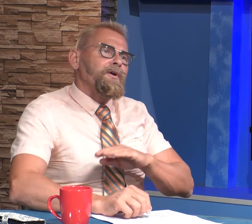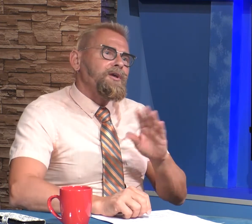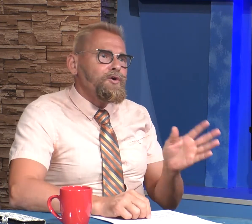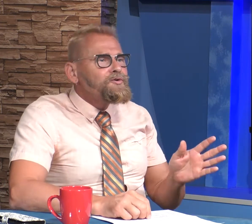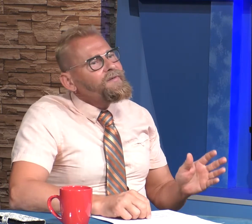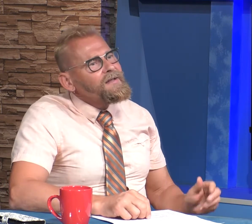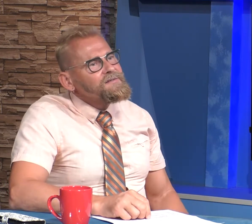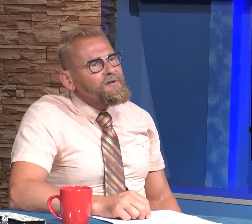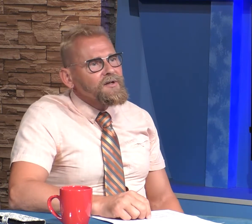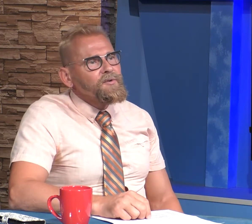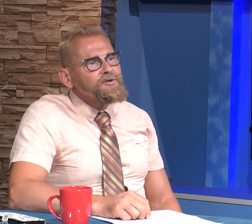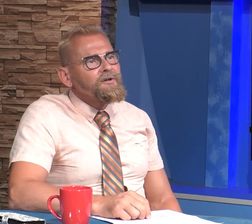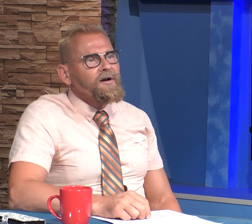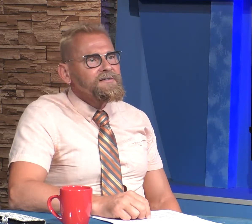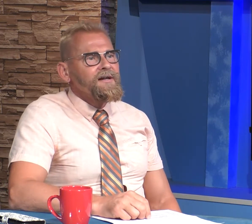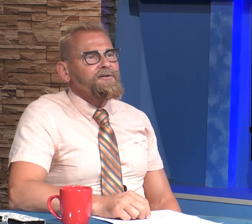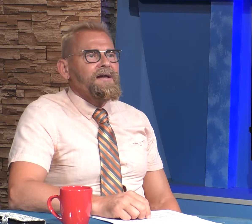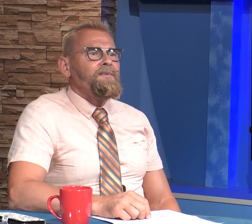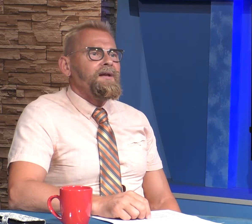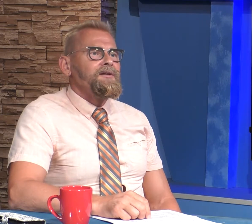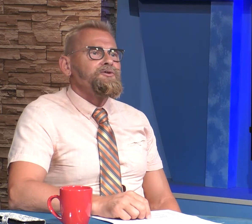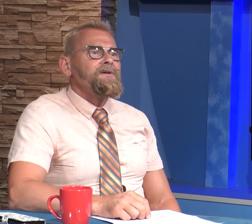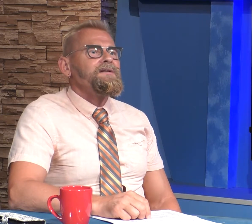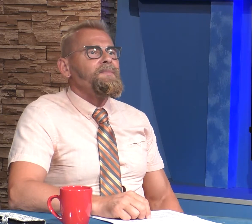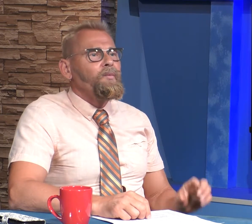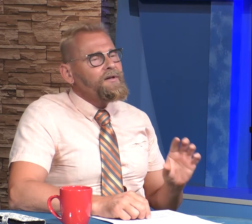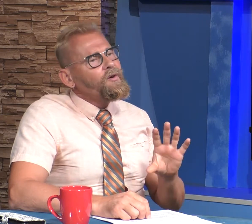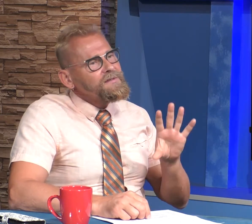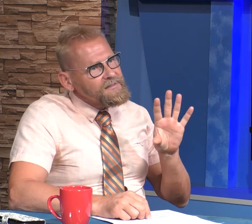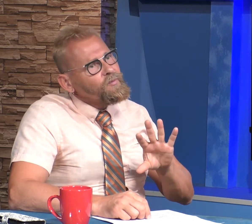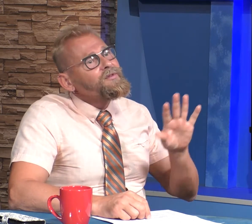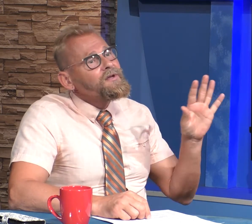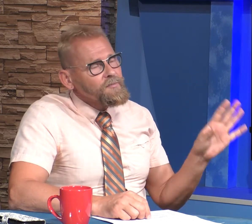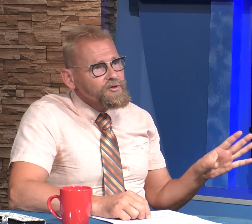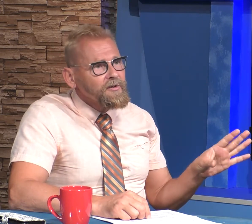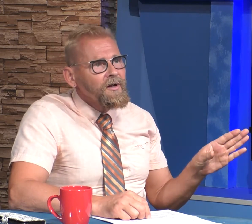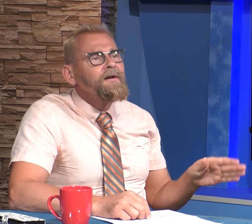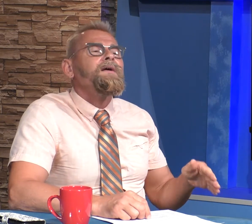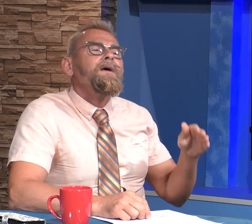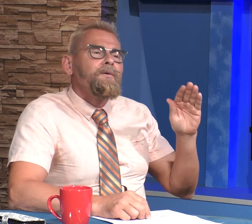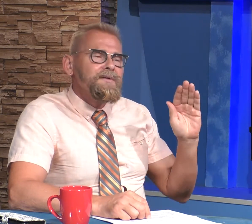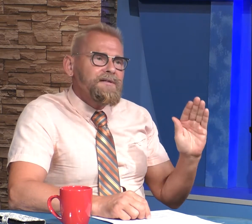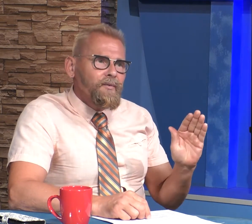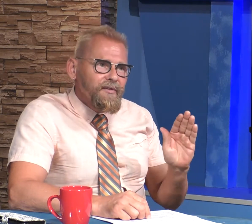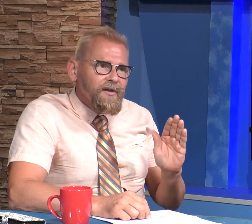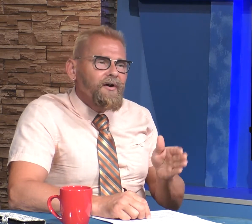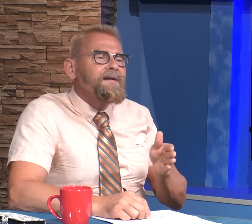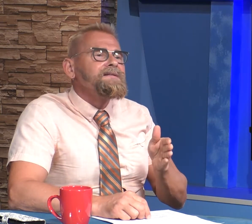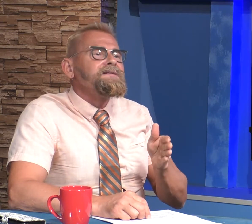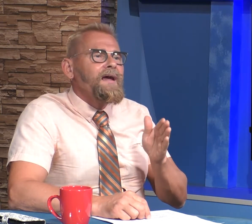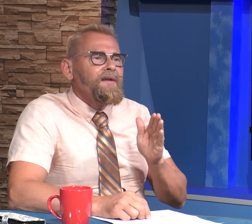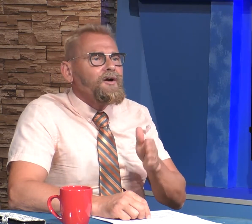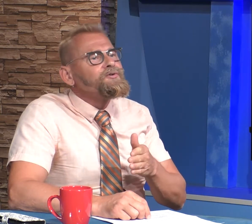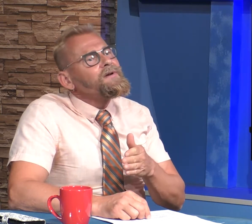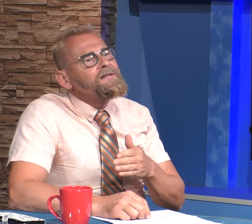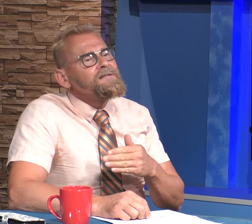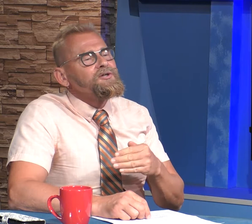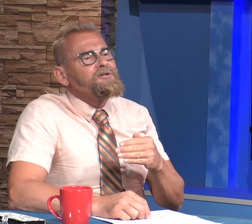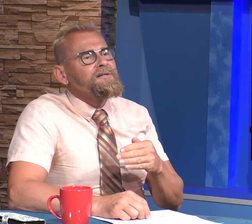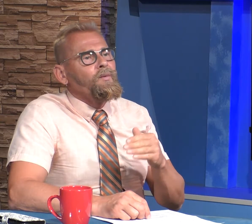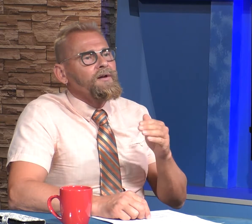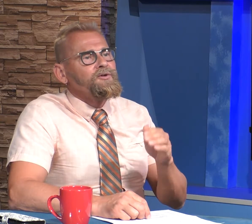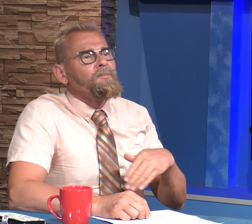we're huge fans of the commercial arts and entertainment industries but we don't deal with commercial art we deal with the artists and the arts